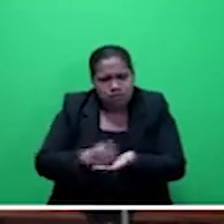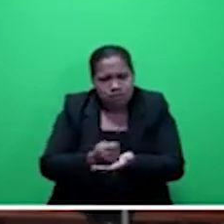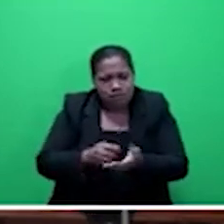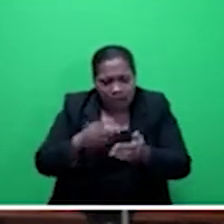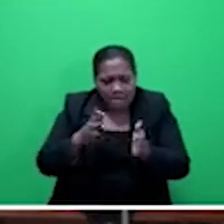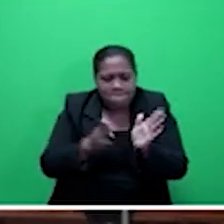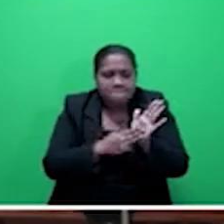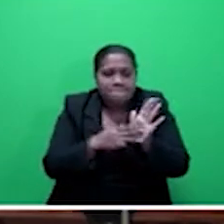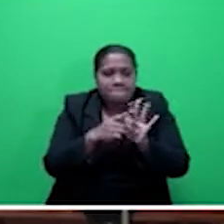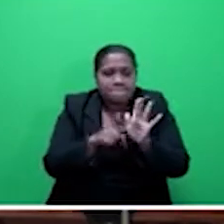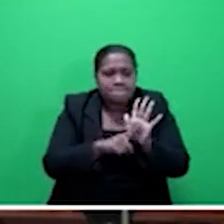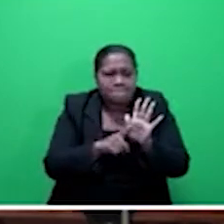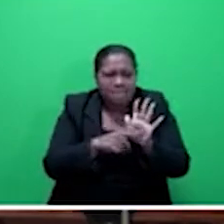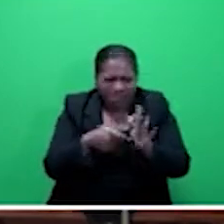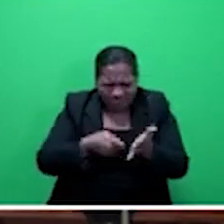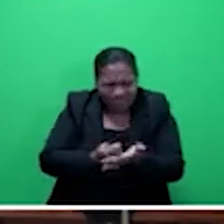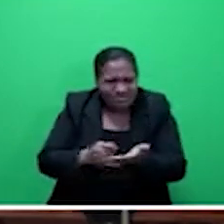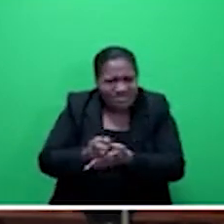call it,